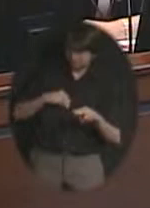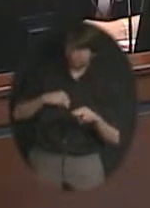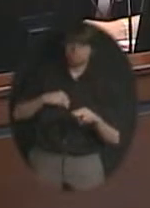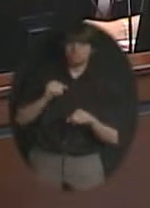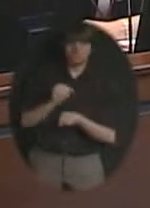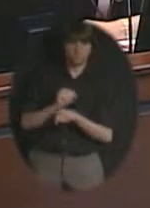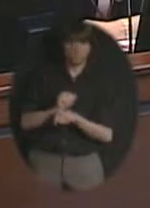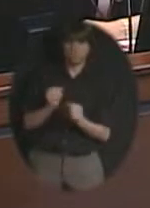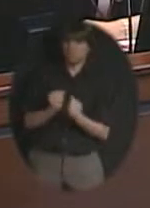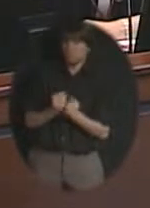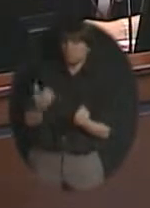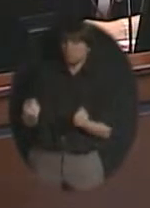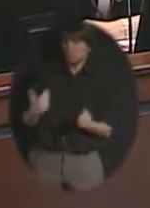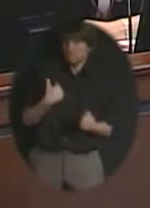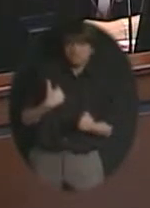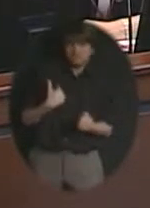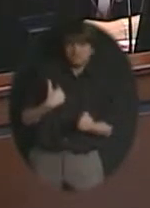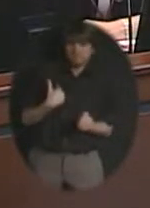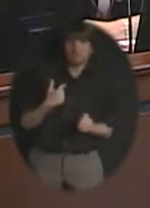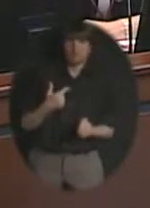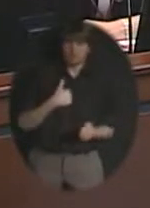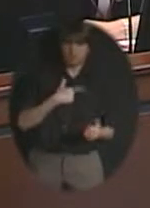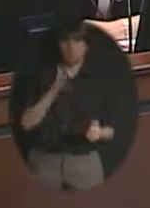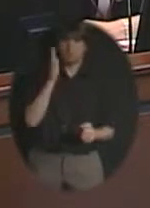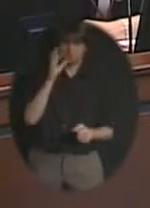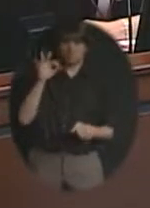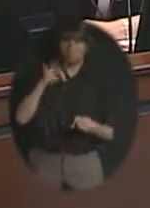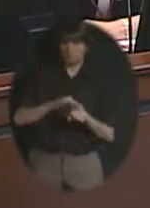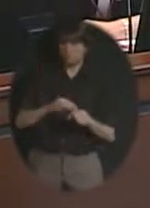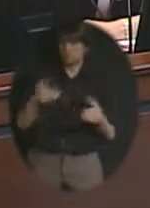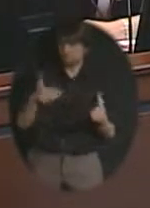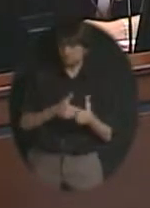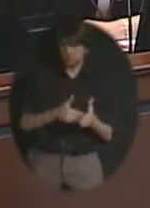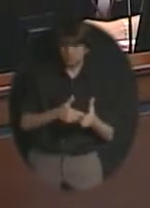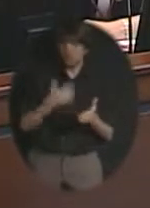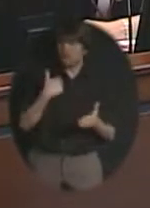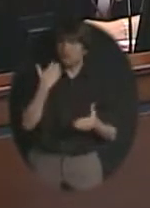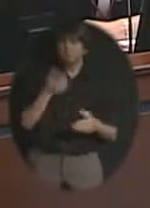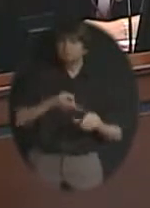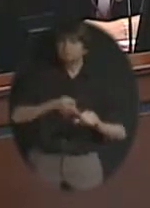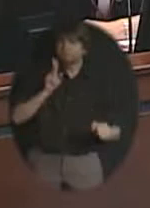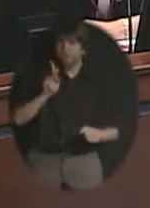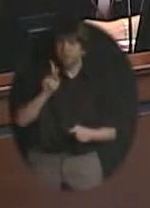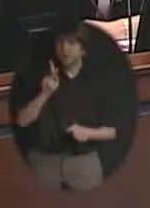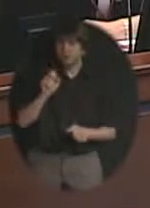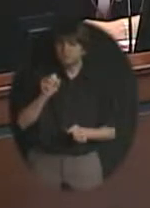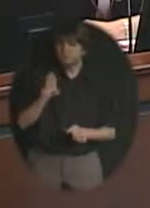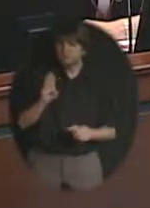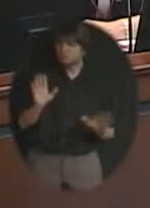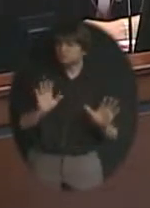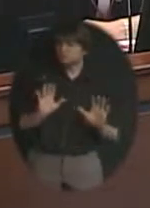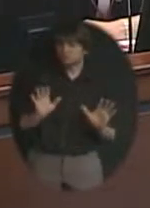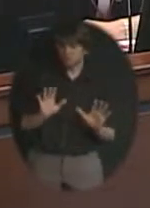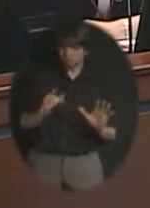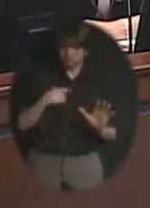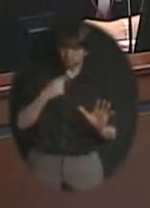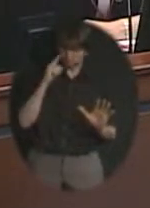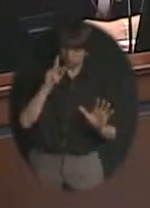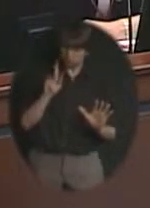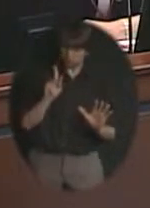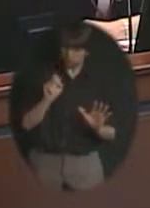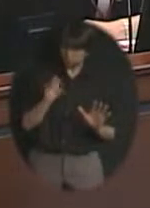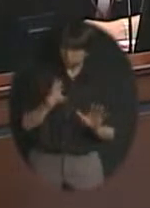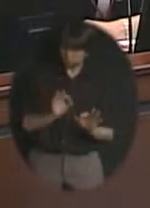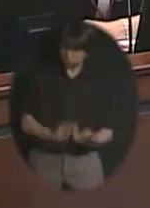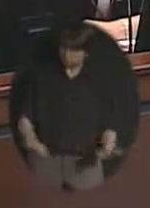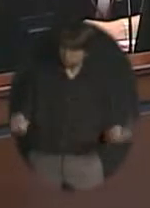got so I would I will vote against it just because I think not to get out of the KSB I think they we get a lot out of it but I think it's